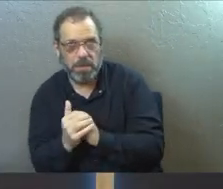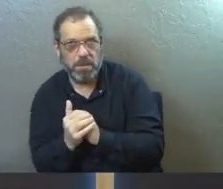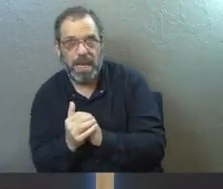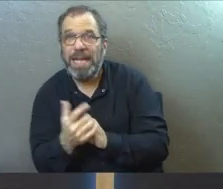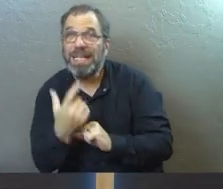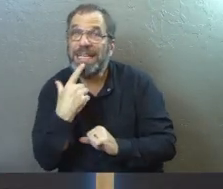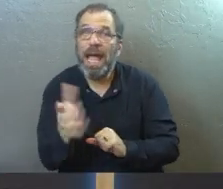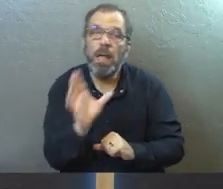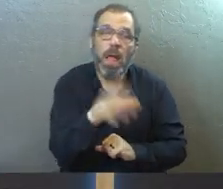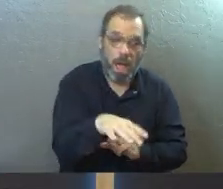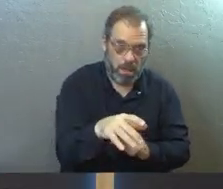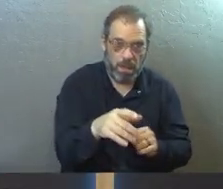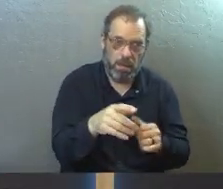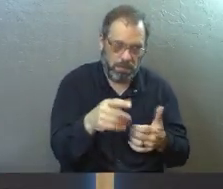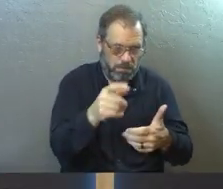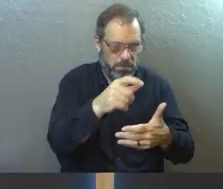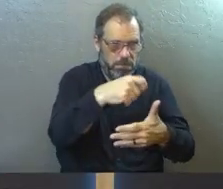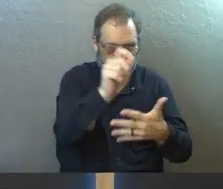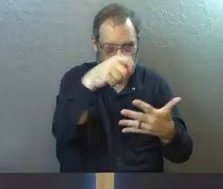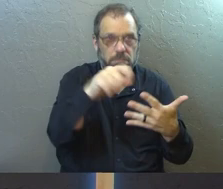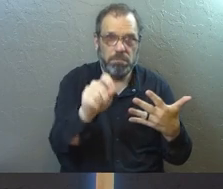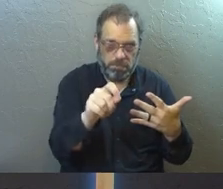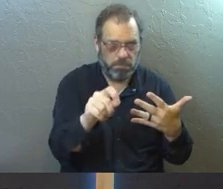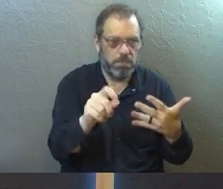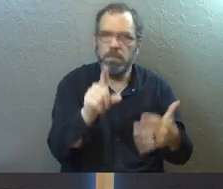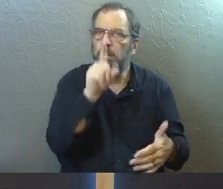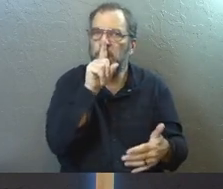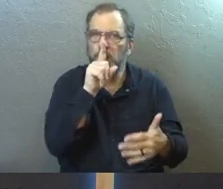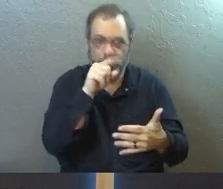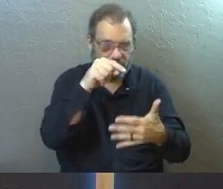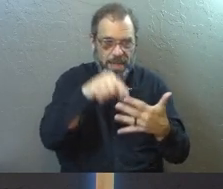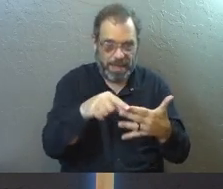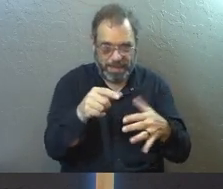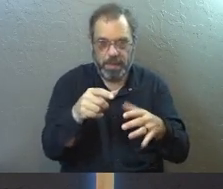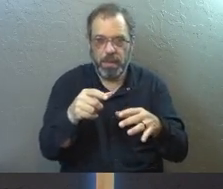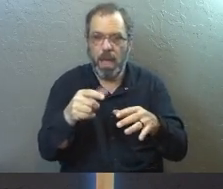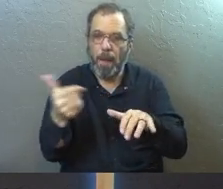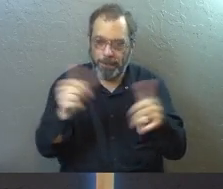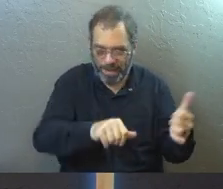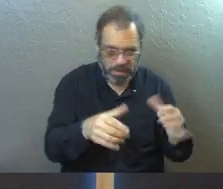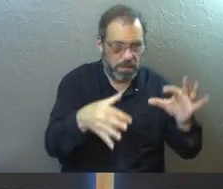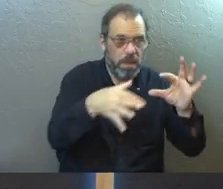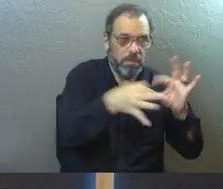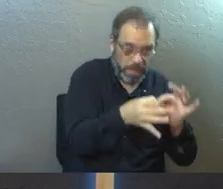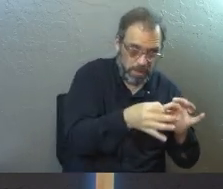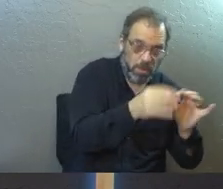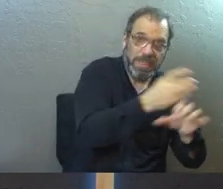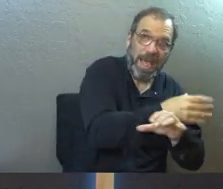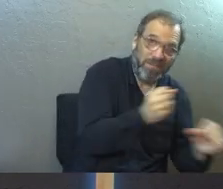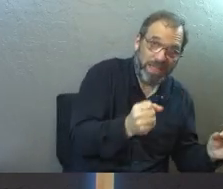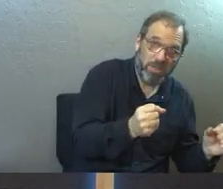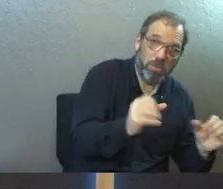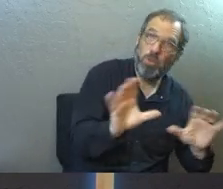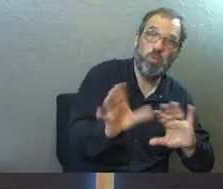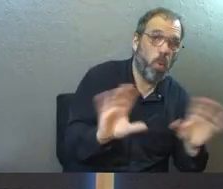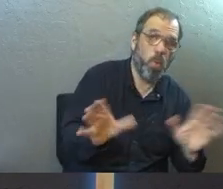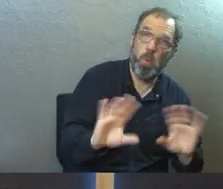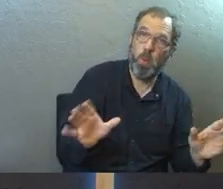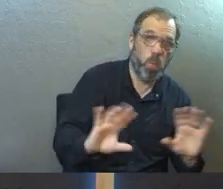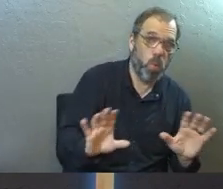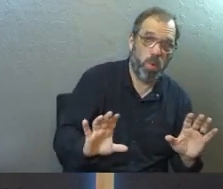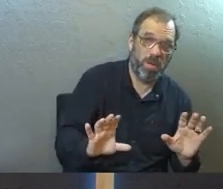And all he's saying is, these are the things that you need to do. He's not trying to say the baptism is part of the salvation picture, though.